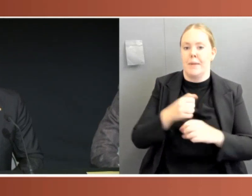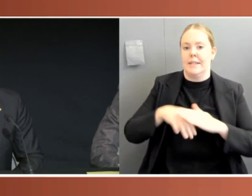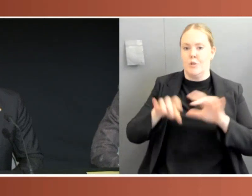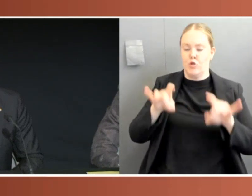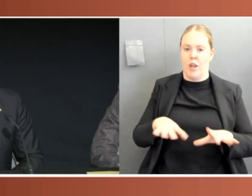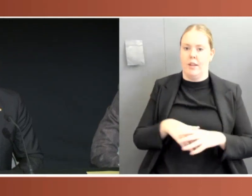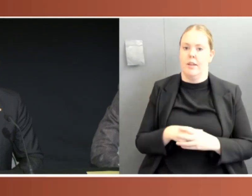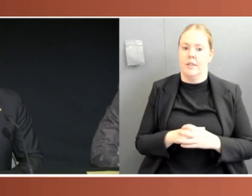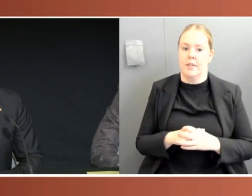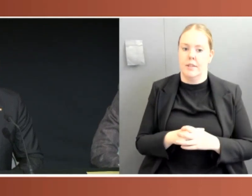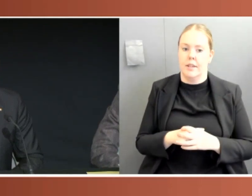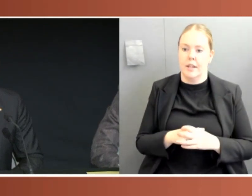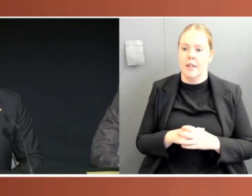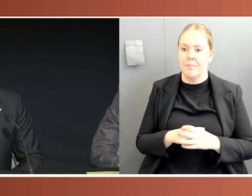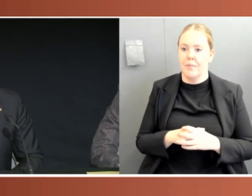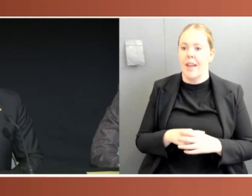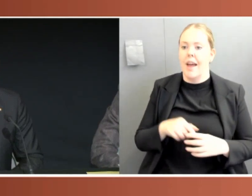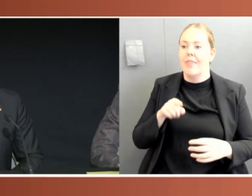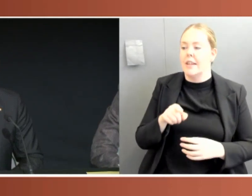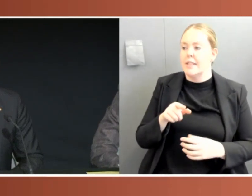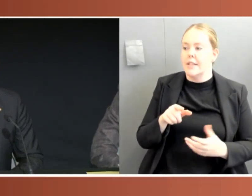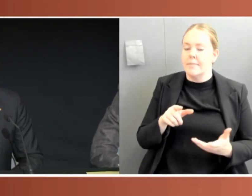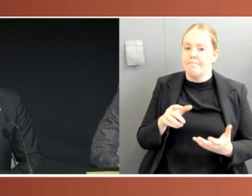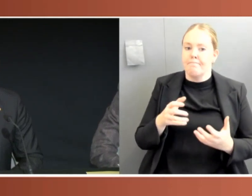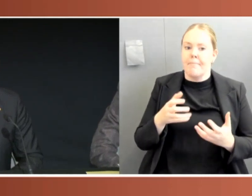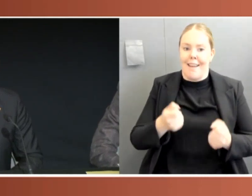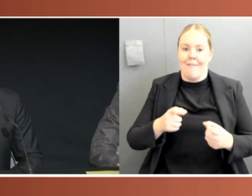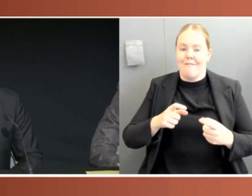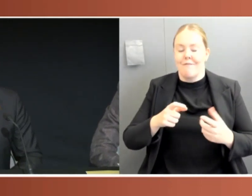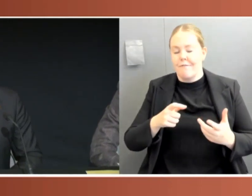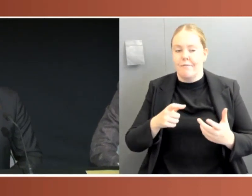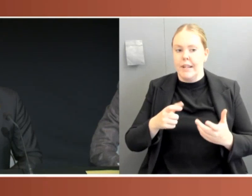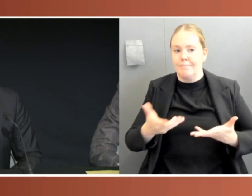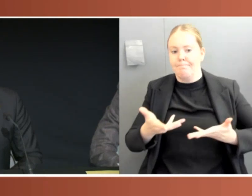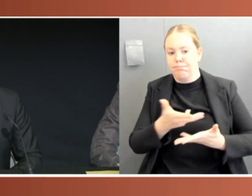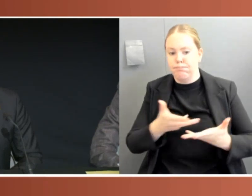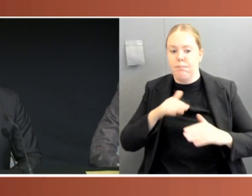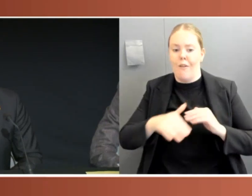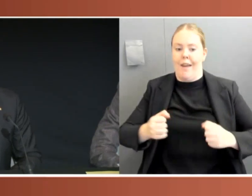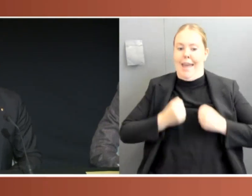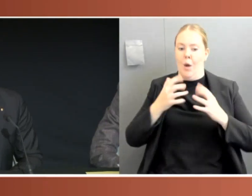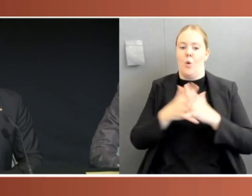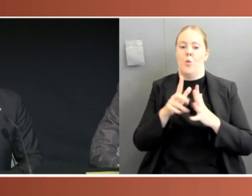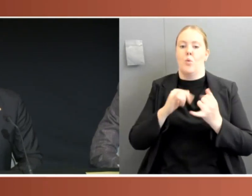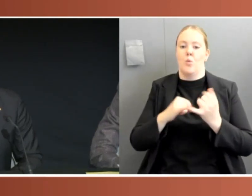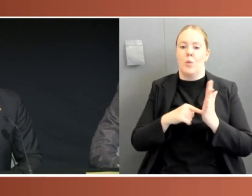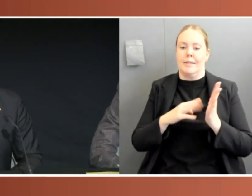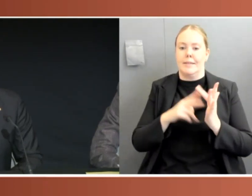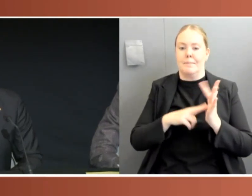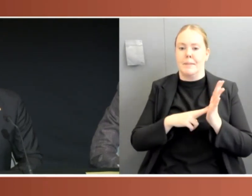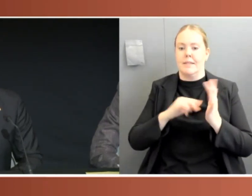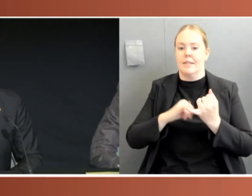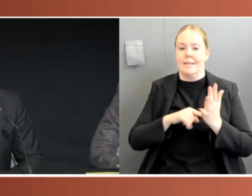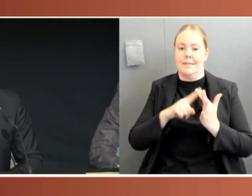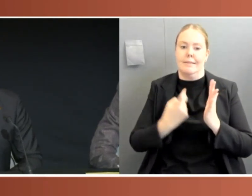system is operating. And I also don't want to suggest that, you know, there aren't some high points. And there are. There are really positive examples